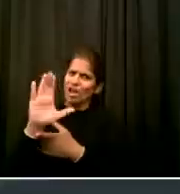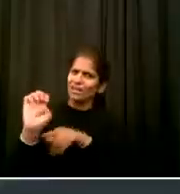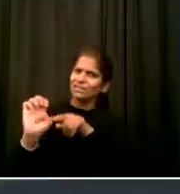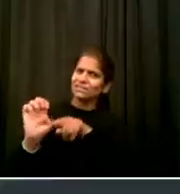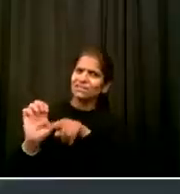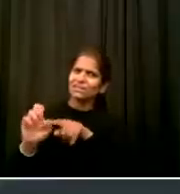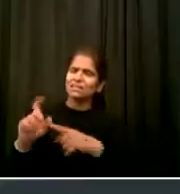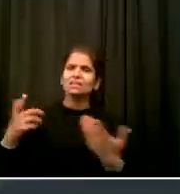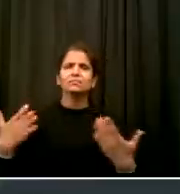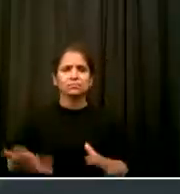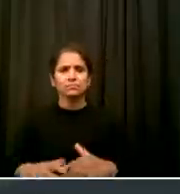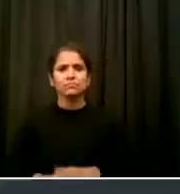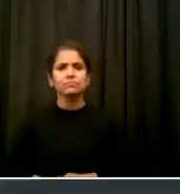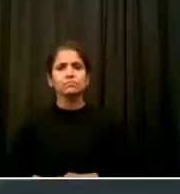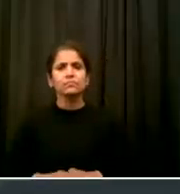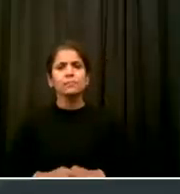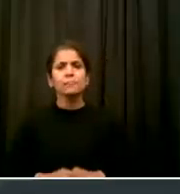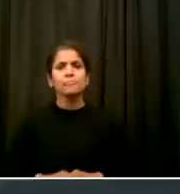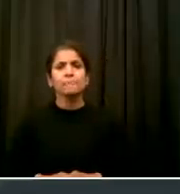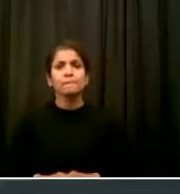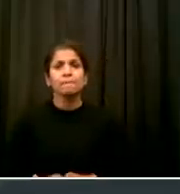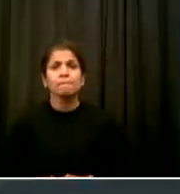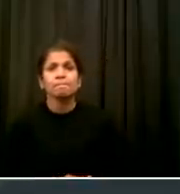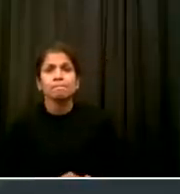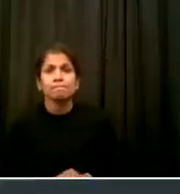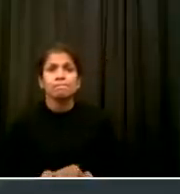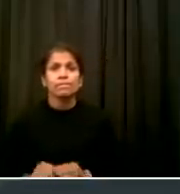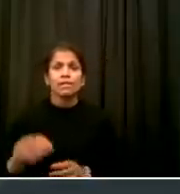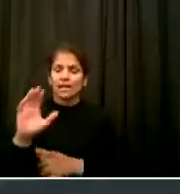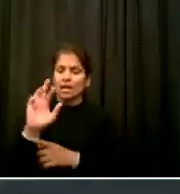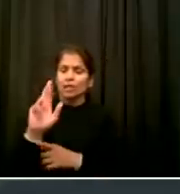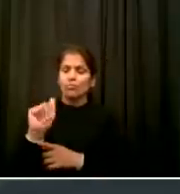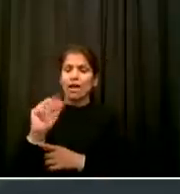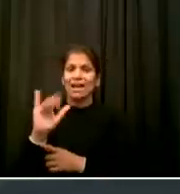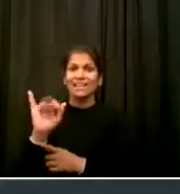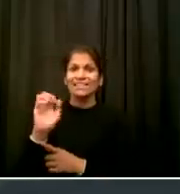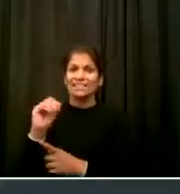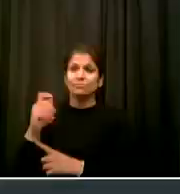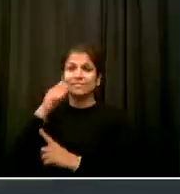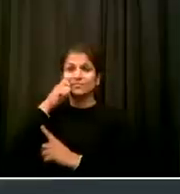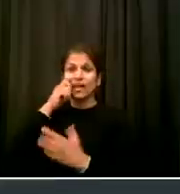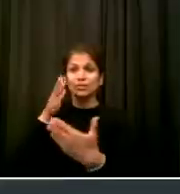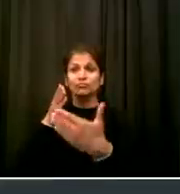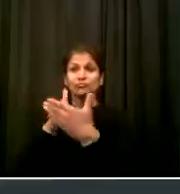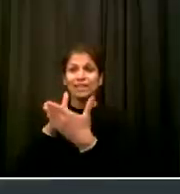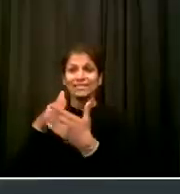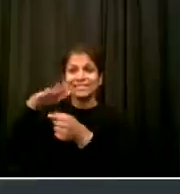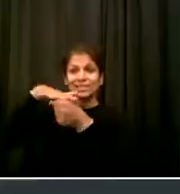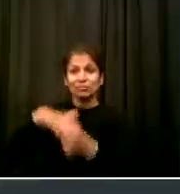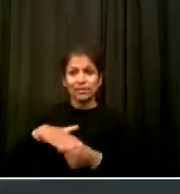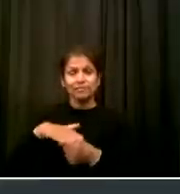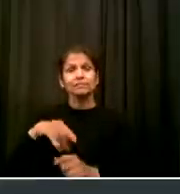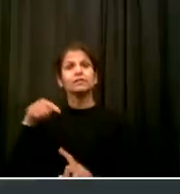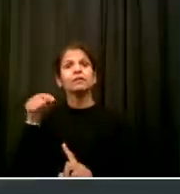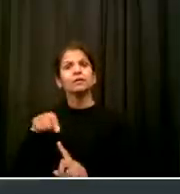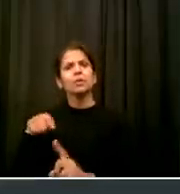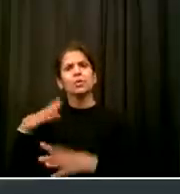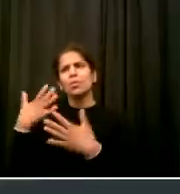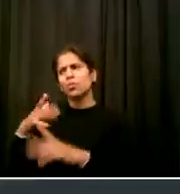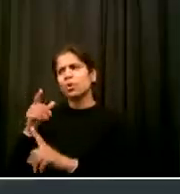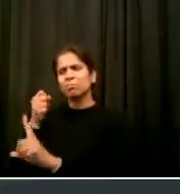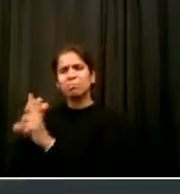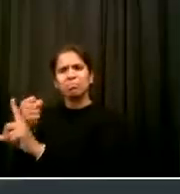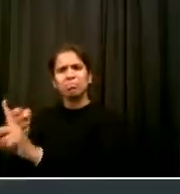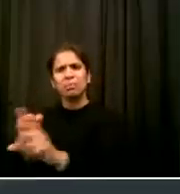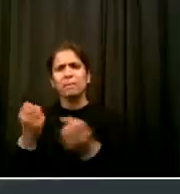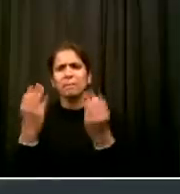has infected all facets of our lives In New York City, from the disruption of families to the seizure of land and